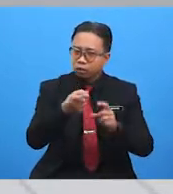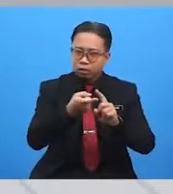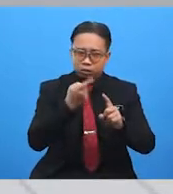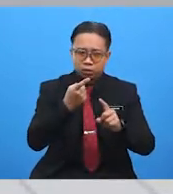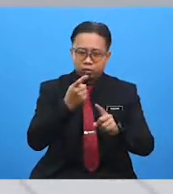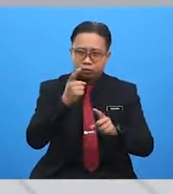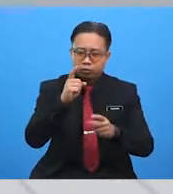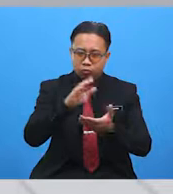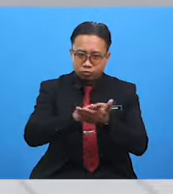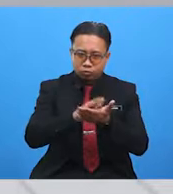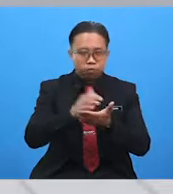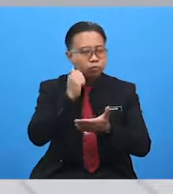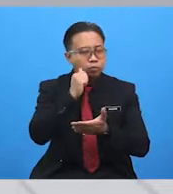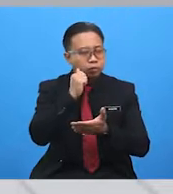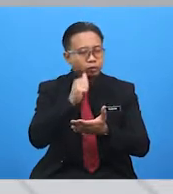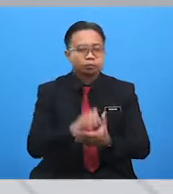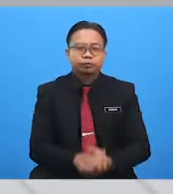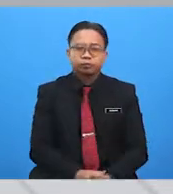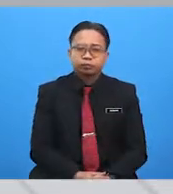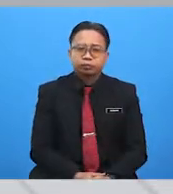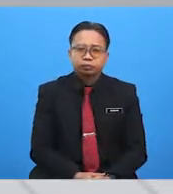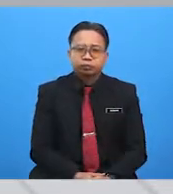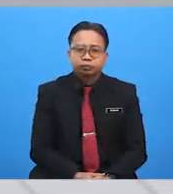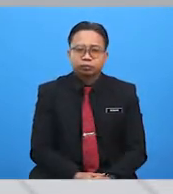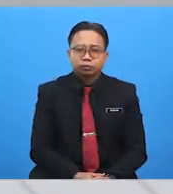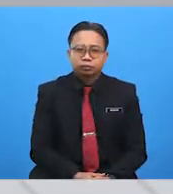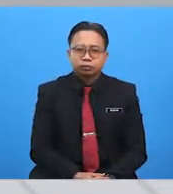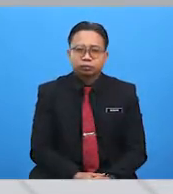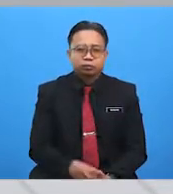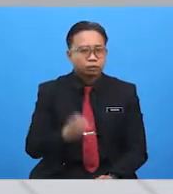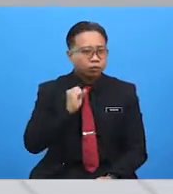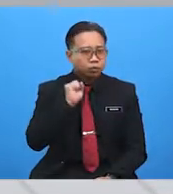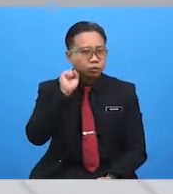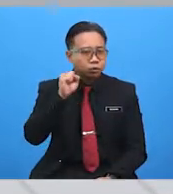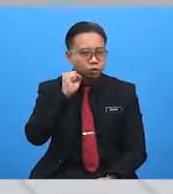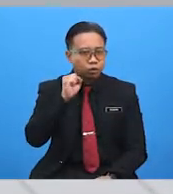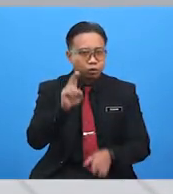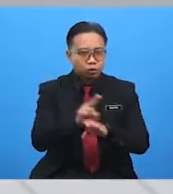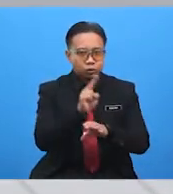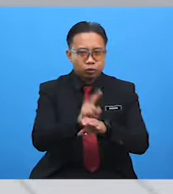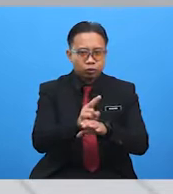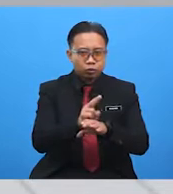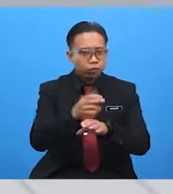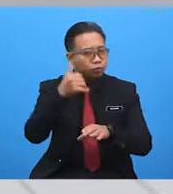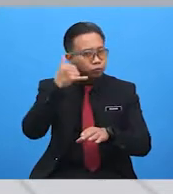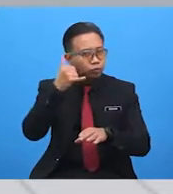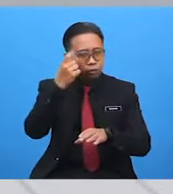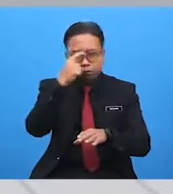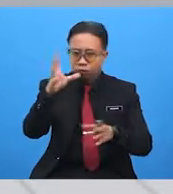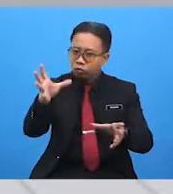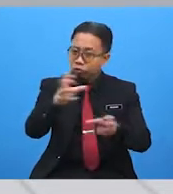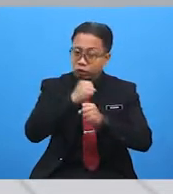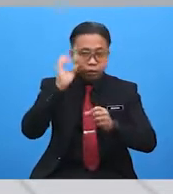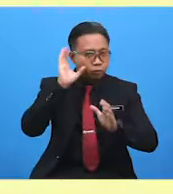What makes it an incredible story is because she only used her smartphone to take the